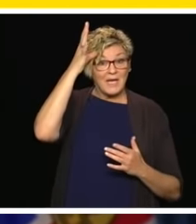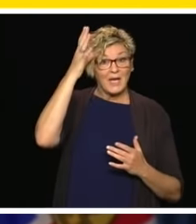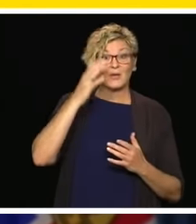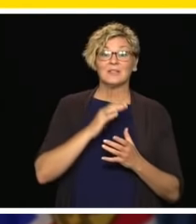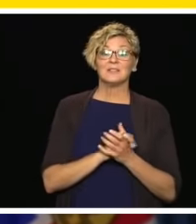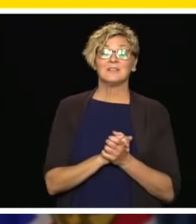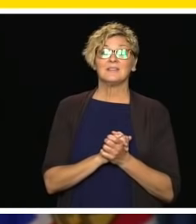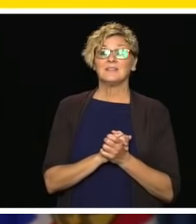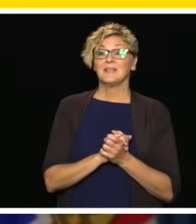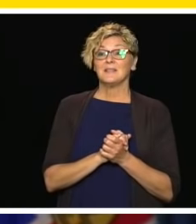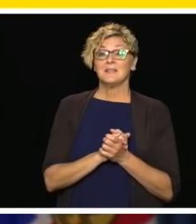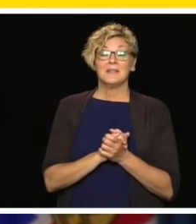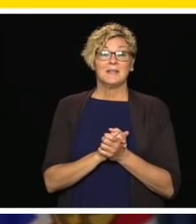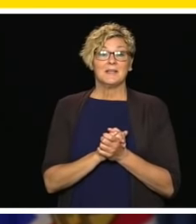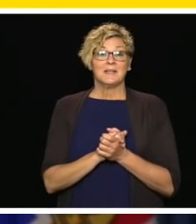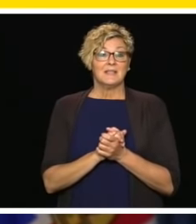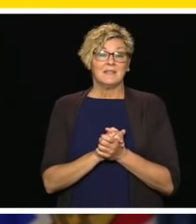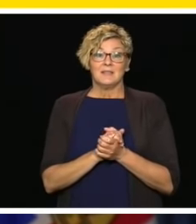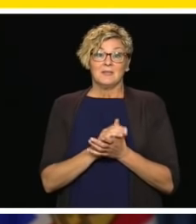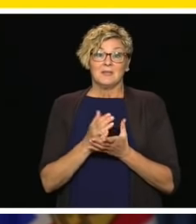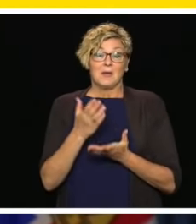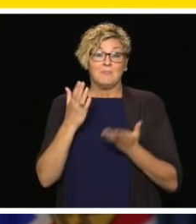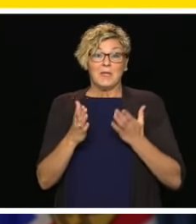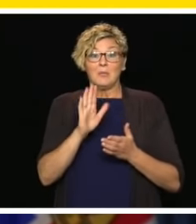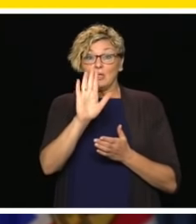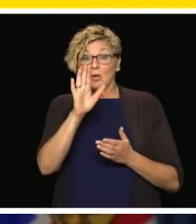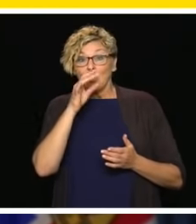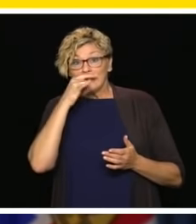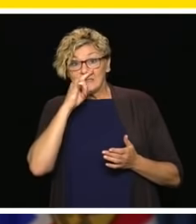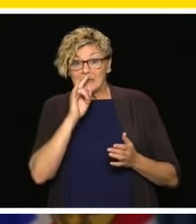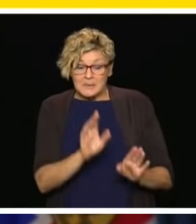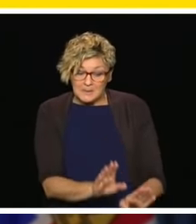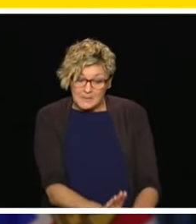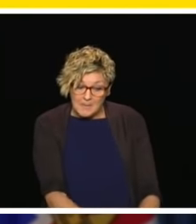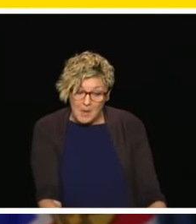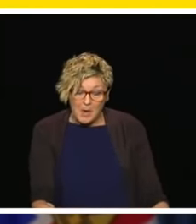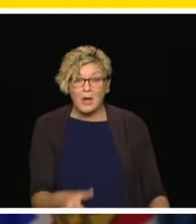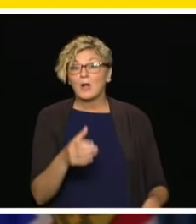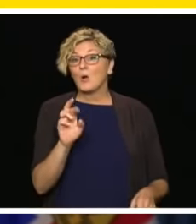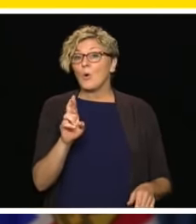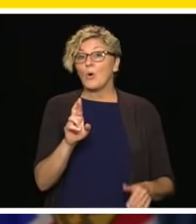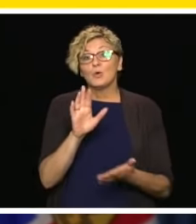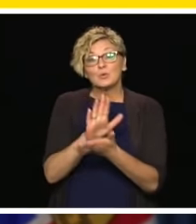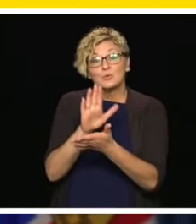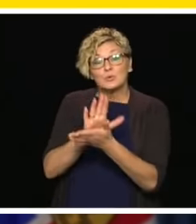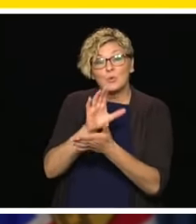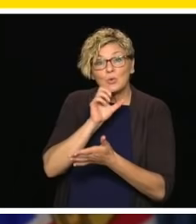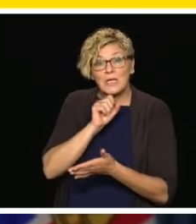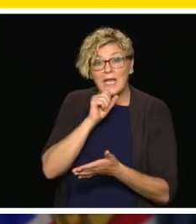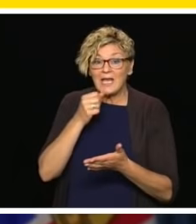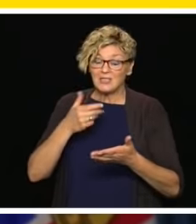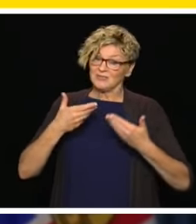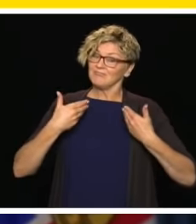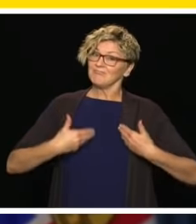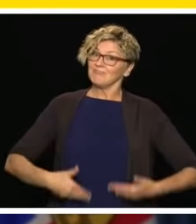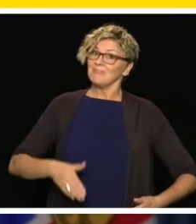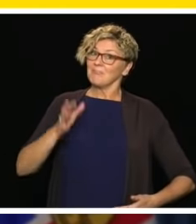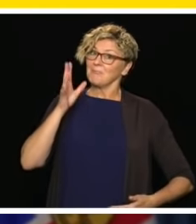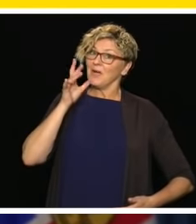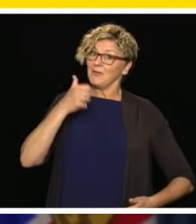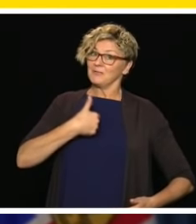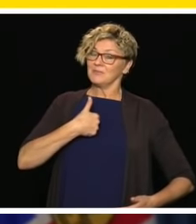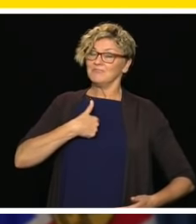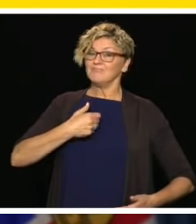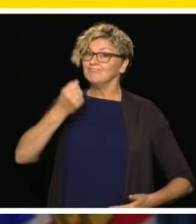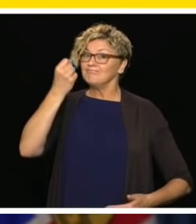system or your parents looking for child care for under five or for school age care, every day and as a mother myself, we make decisions